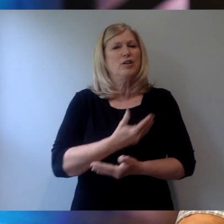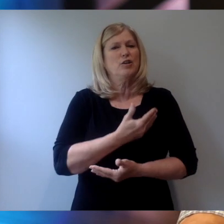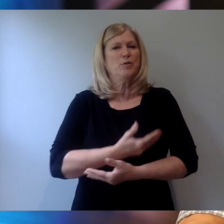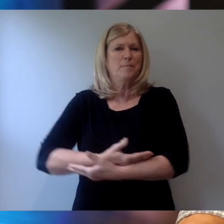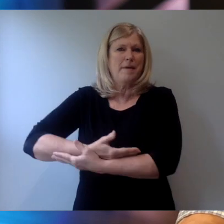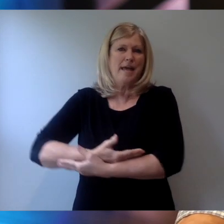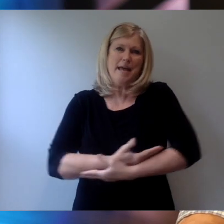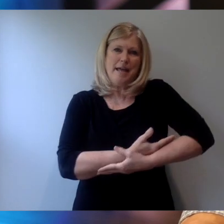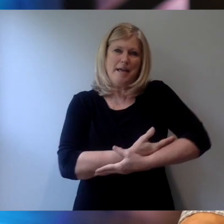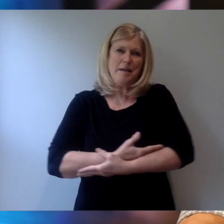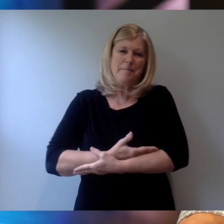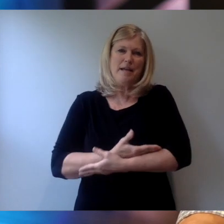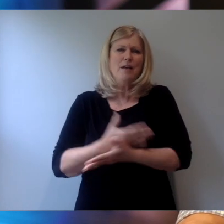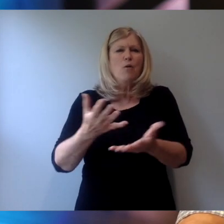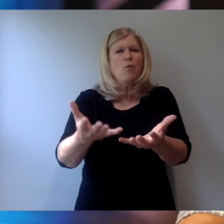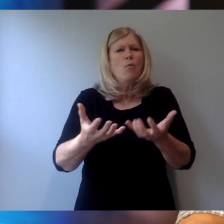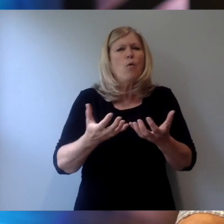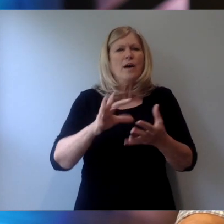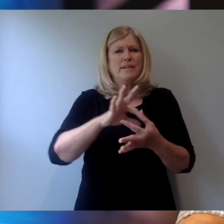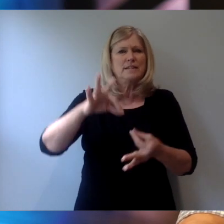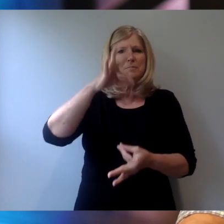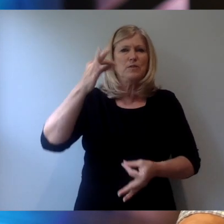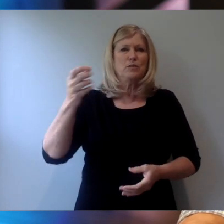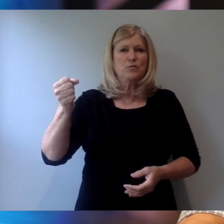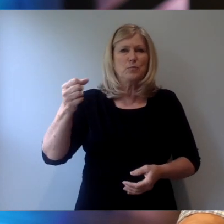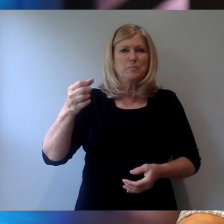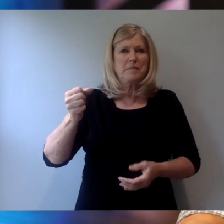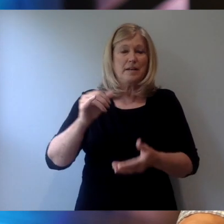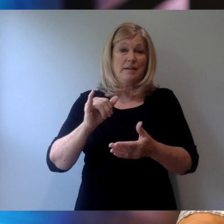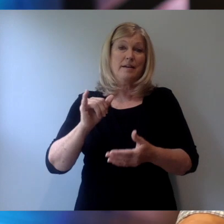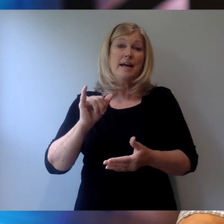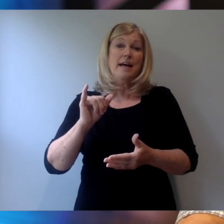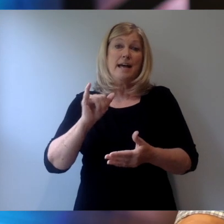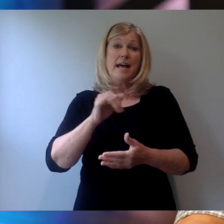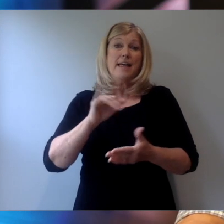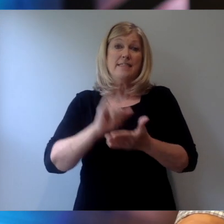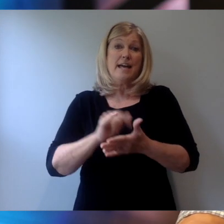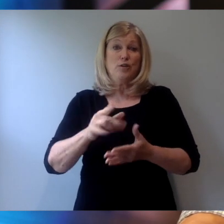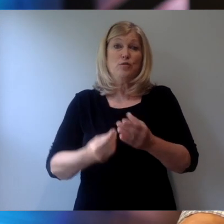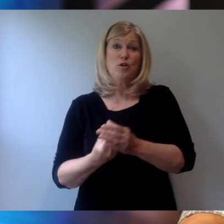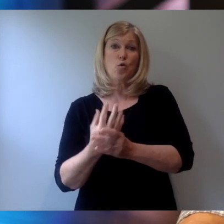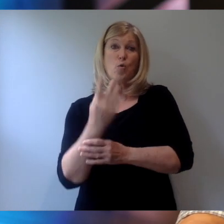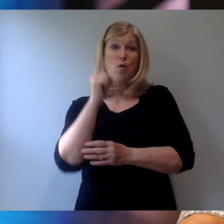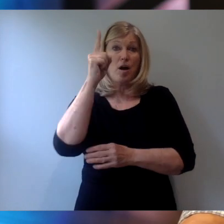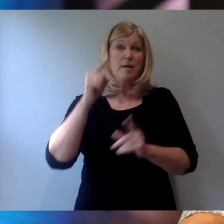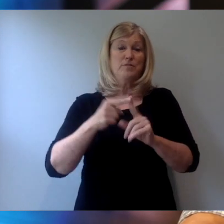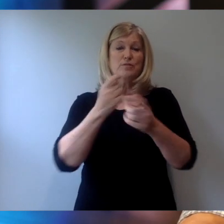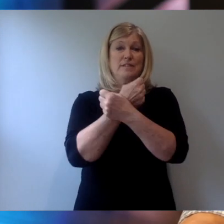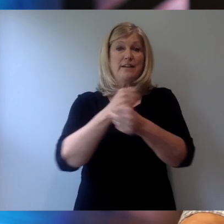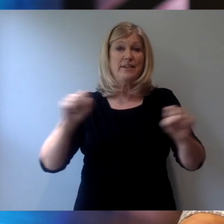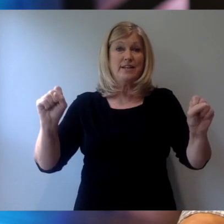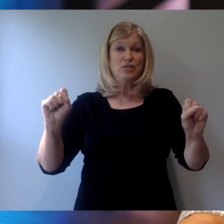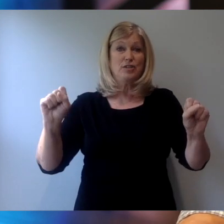the pure spiritual milk that by it you may grow up into salvation if indeed